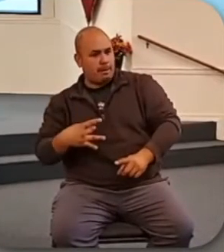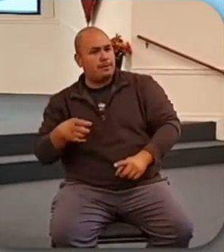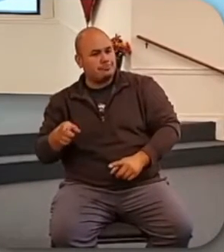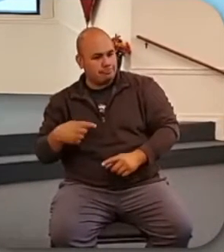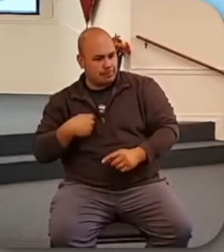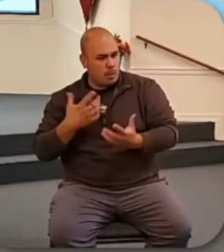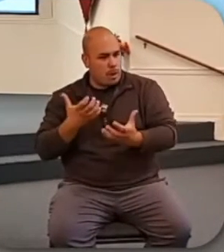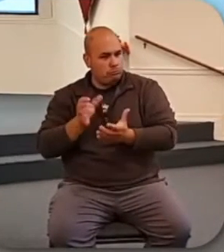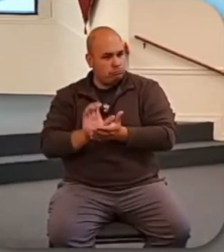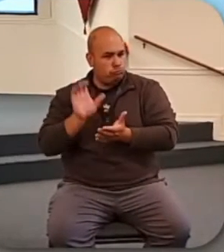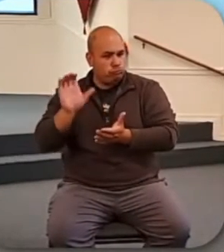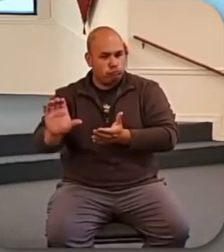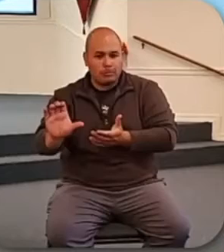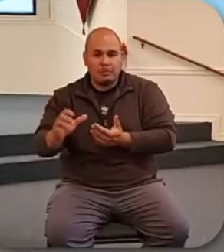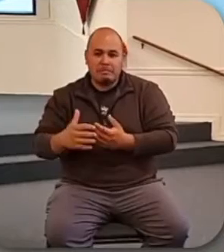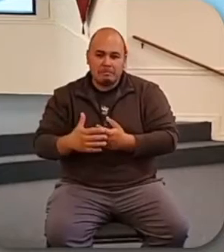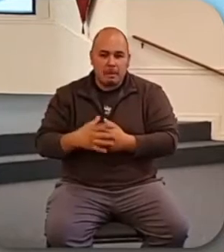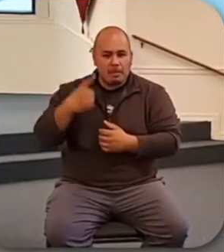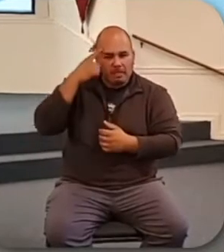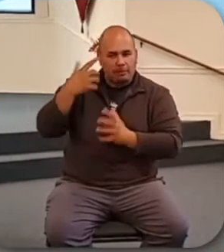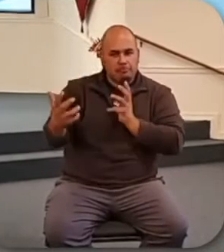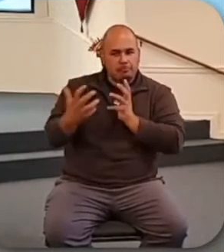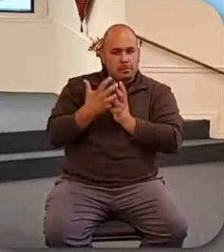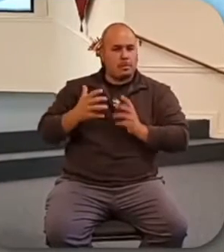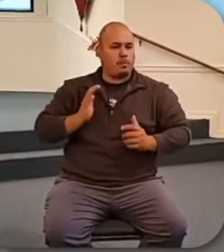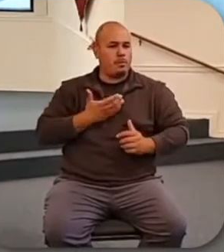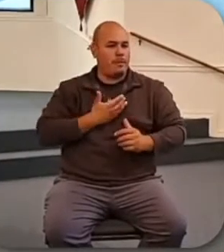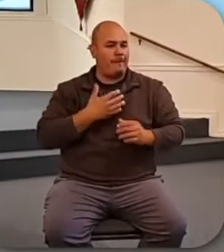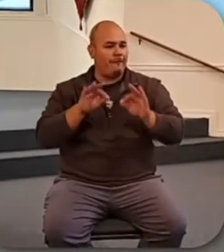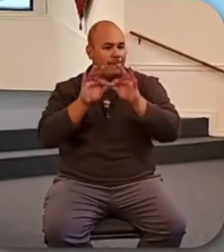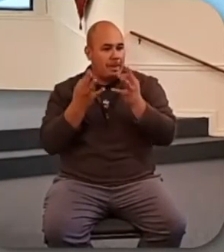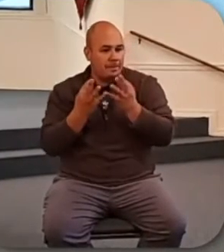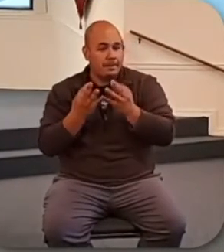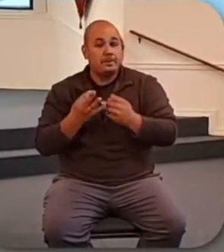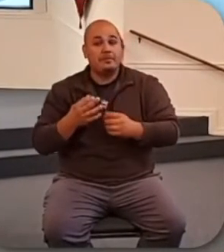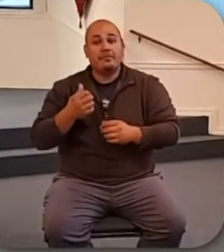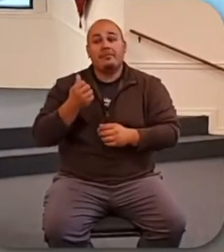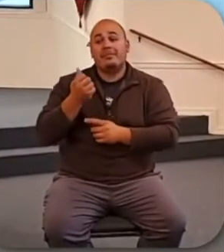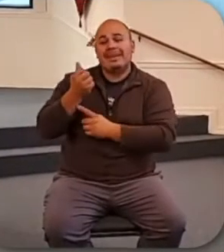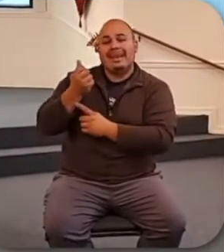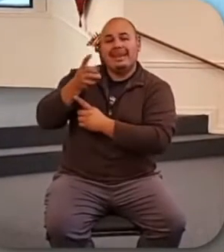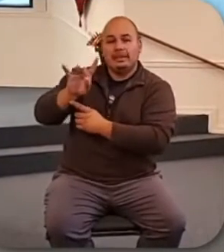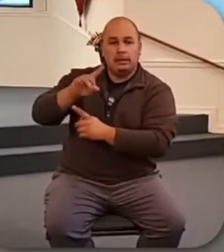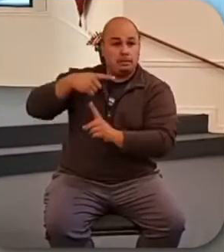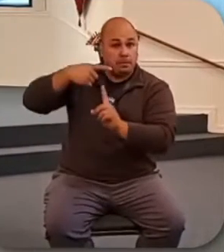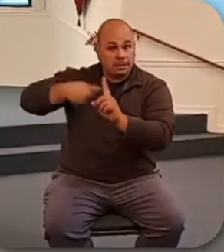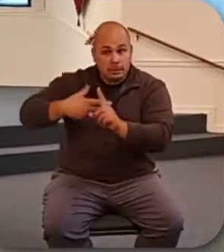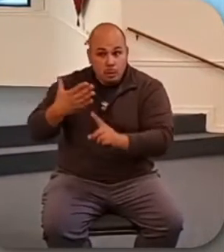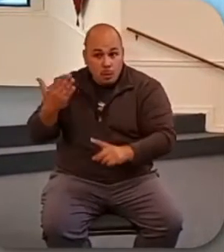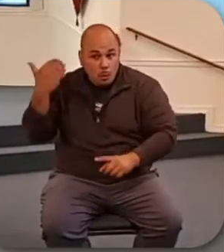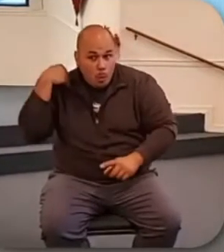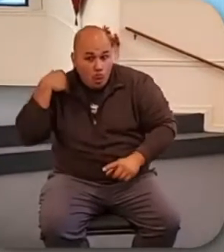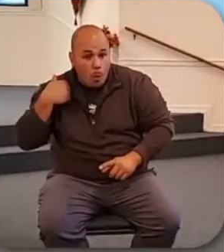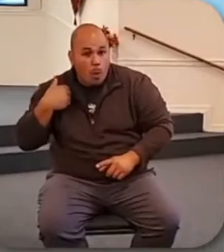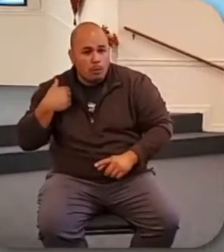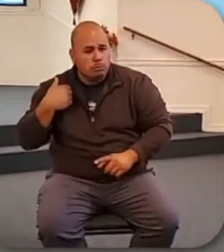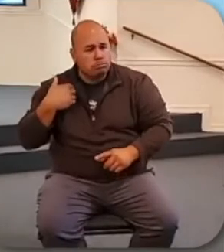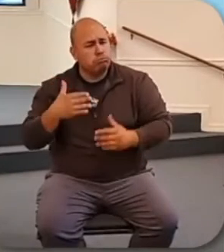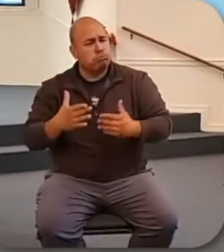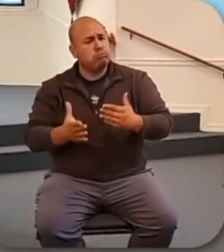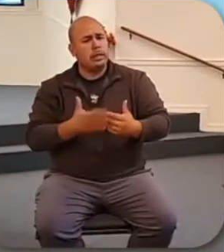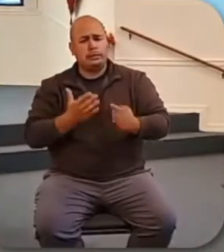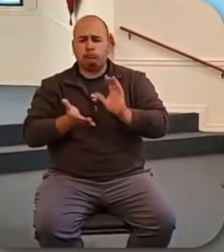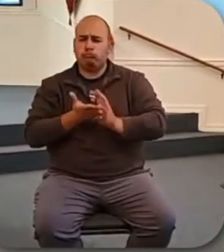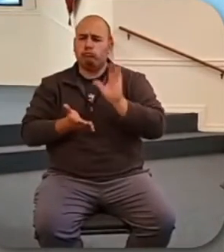to buy that I think would be a good fit for our family. And 18 months ago, it was easily within our price range.